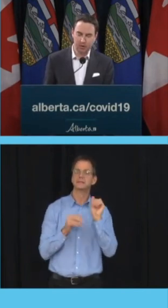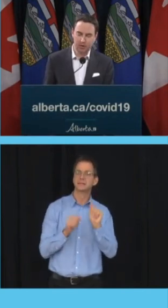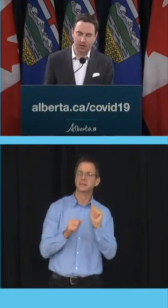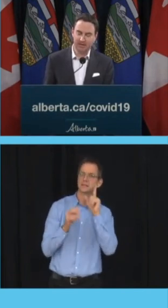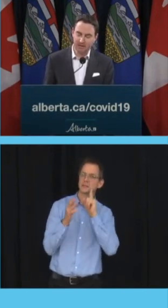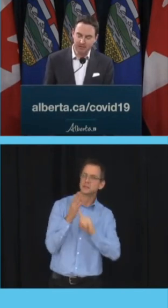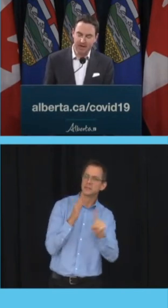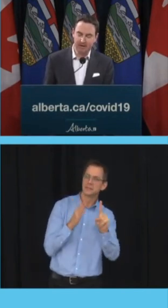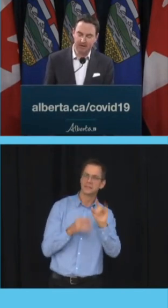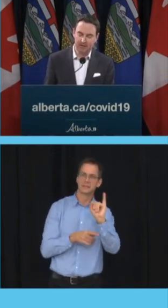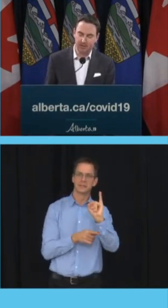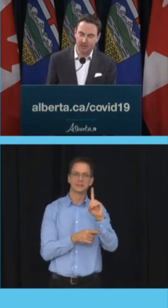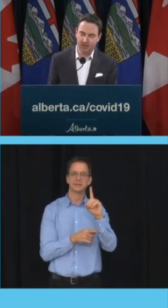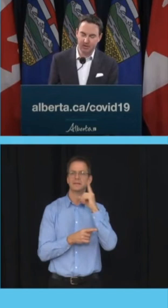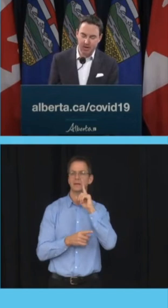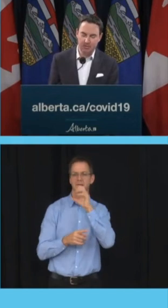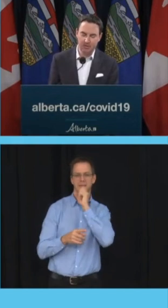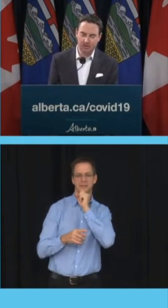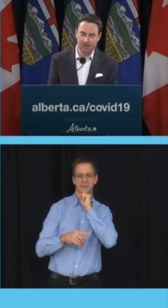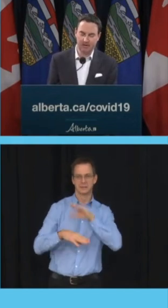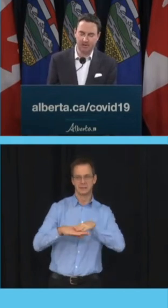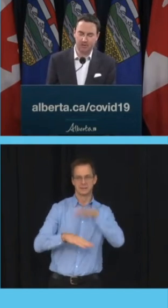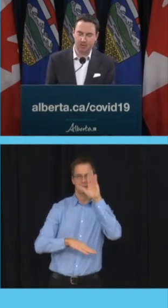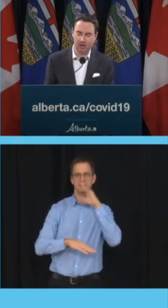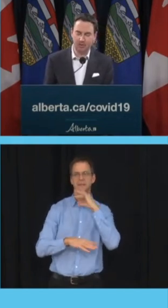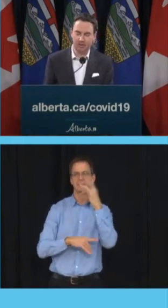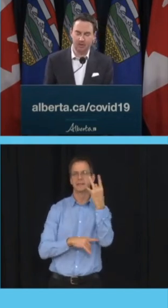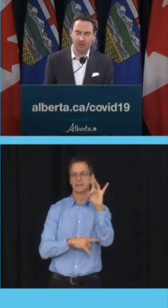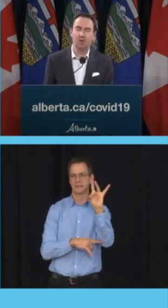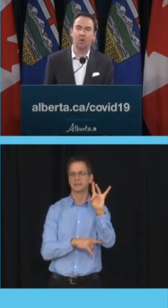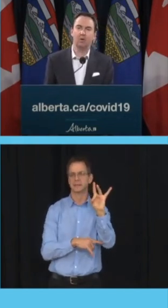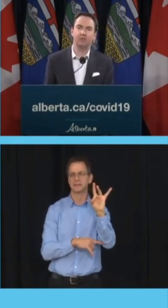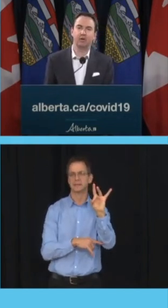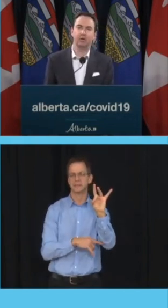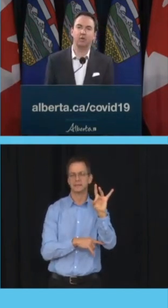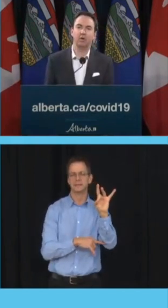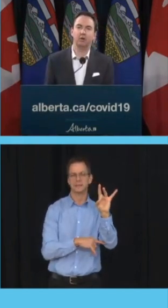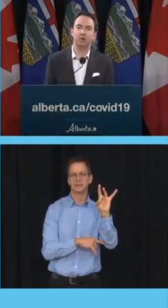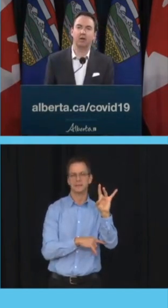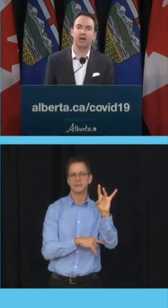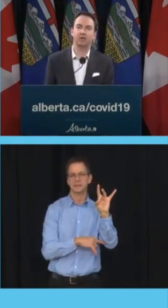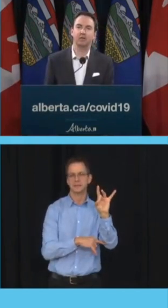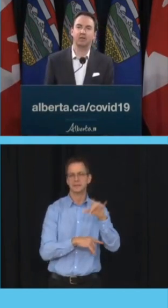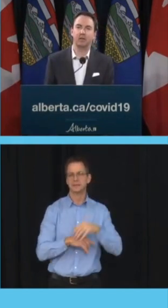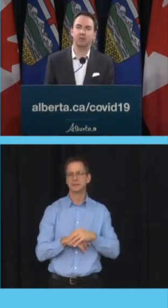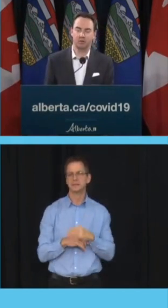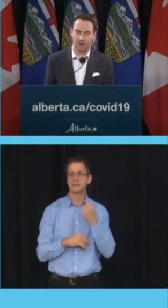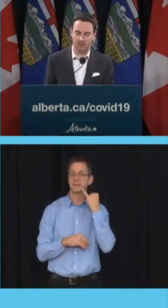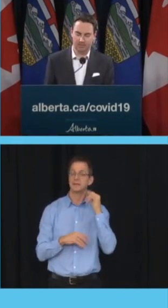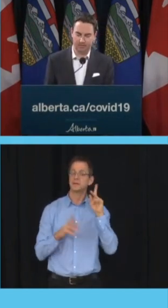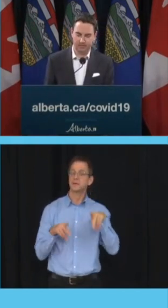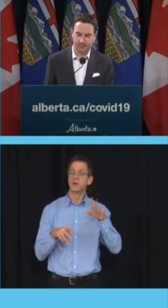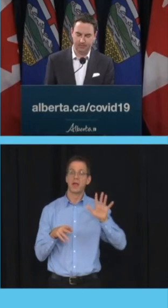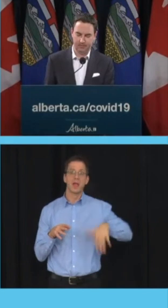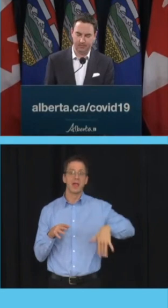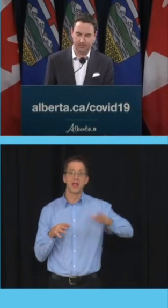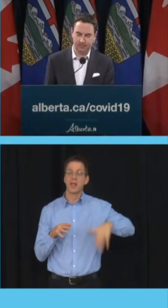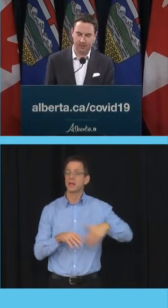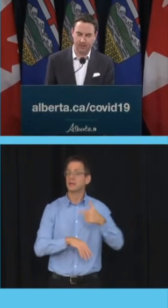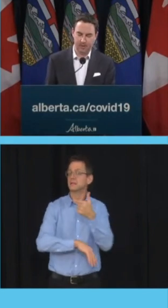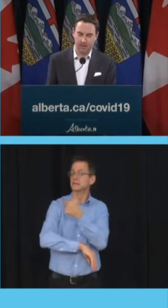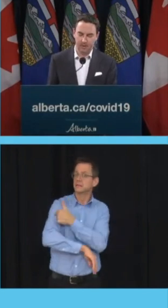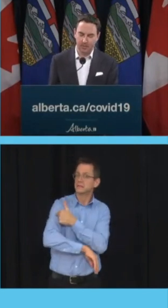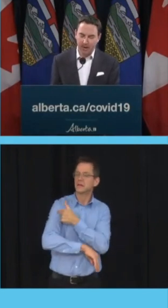The record will show as invalid if a person does not meet the vaccination requirement or if the QR code has been tampered with.